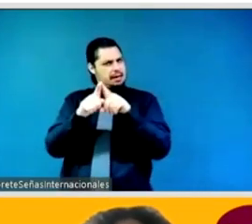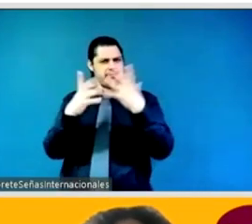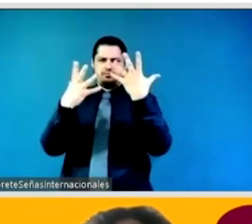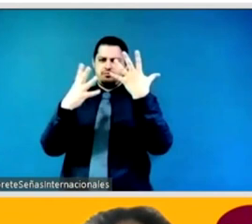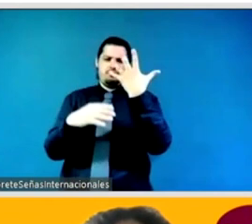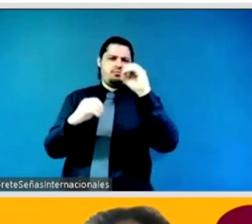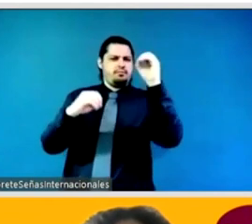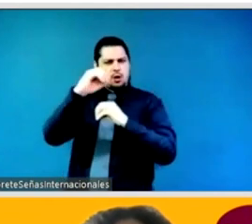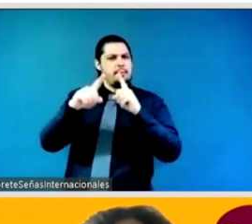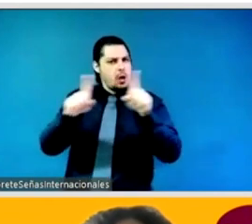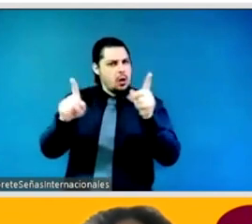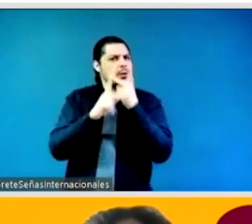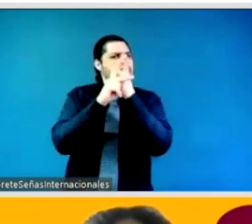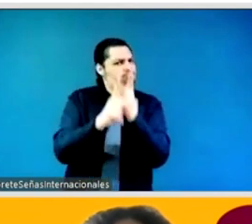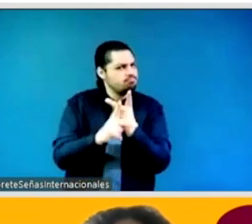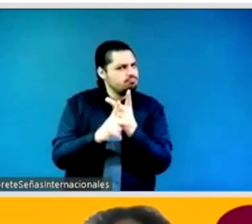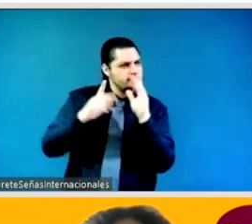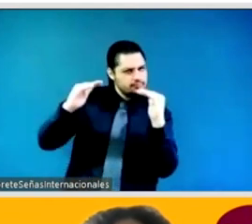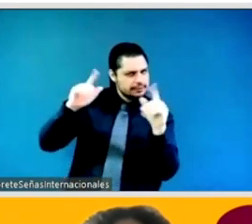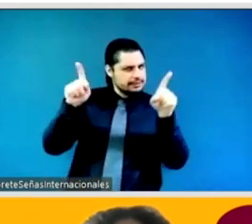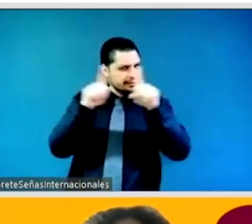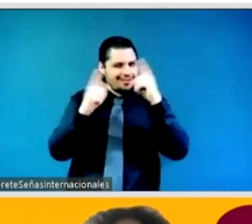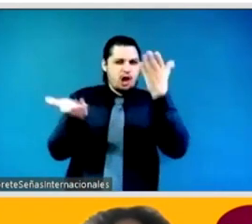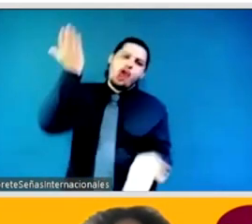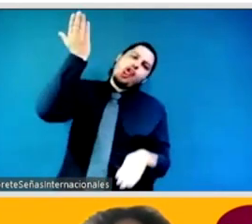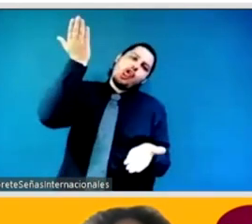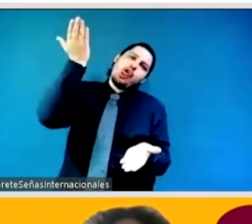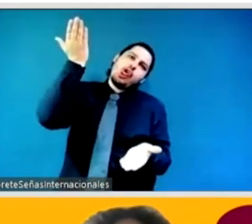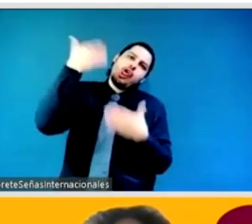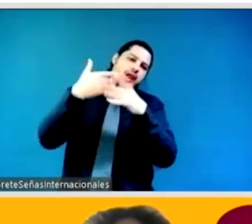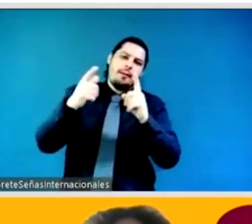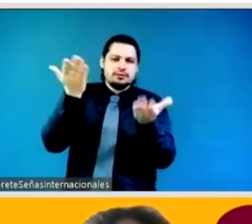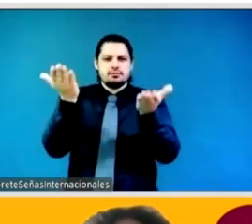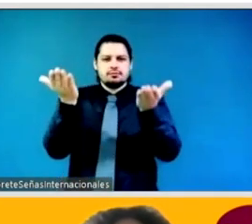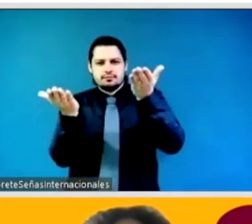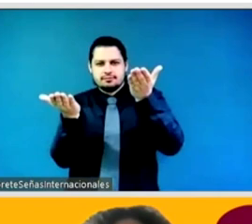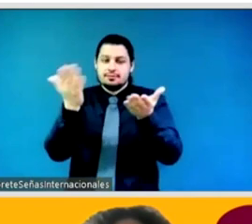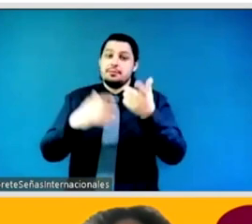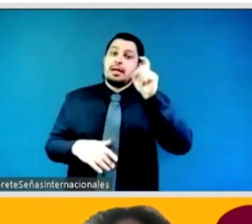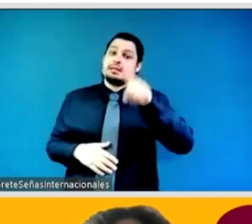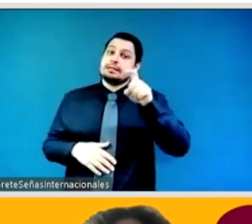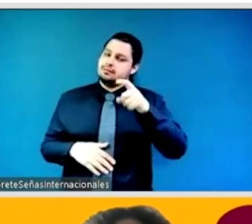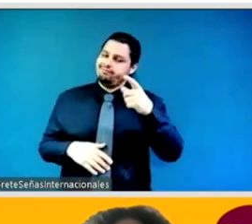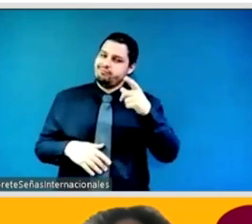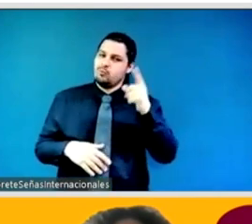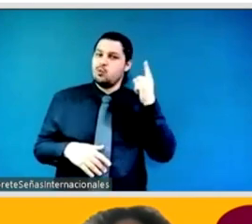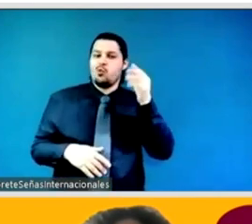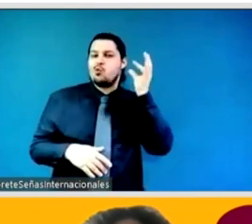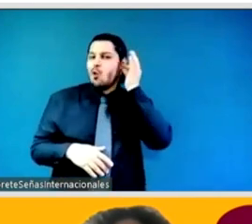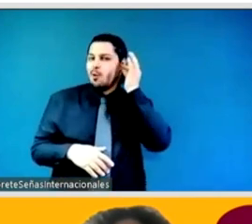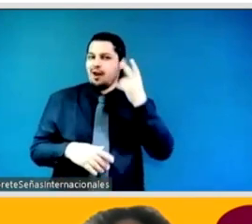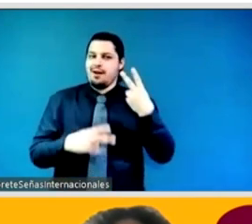the IPU's gender mainstreaming strategy the strategy aims to institutionalize gender